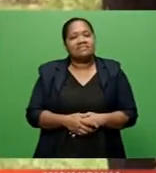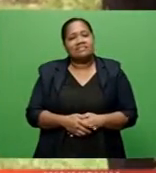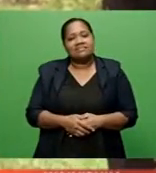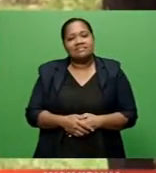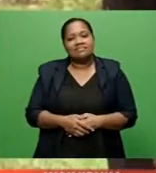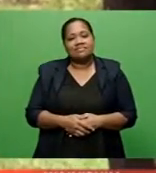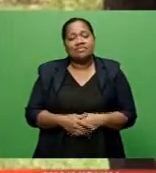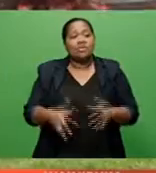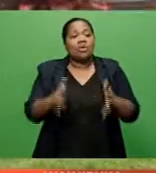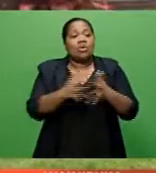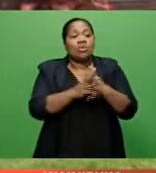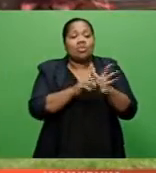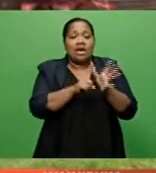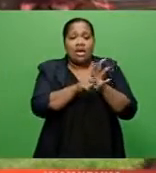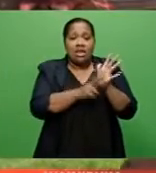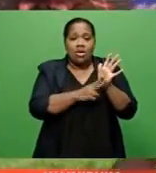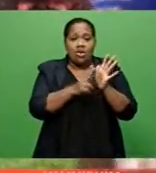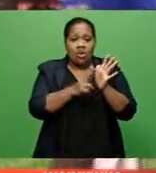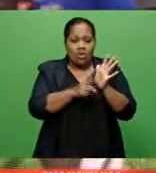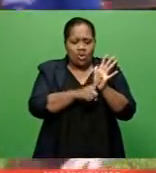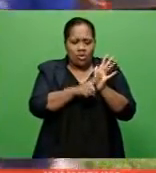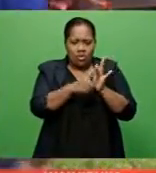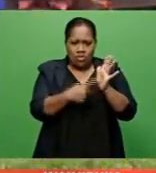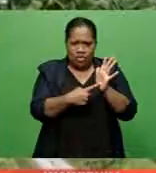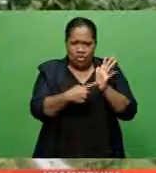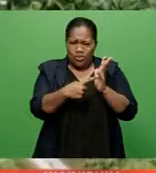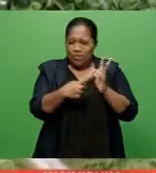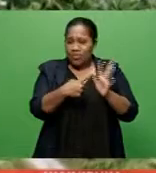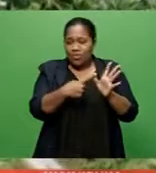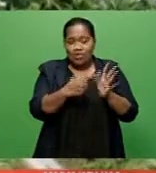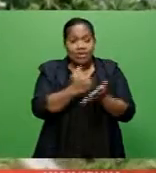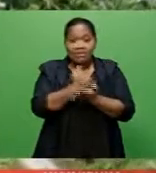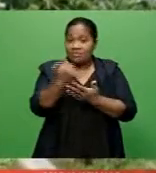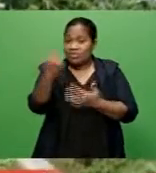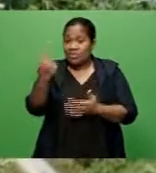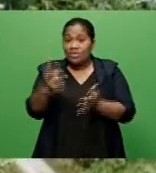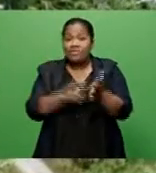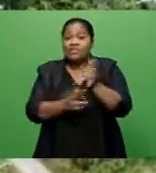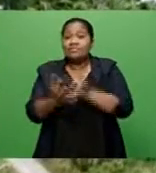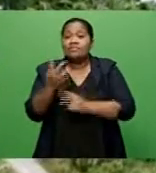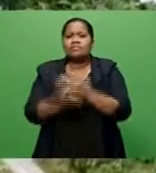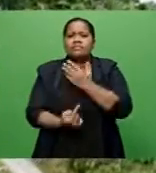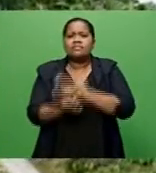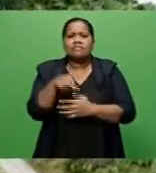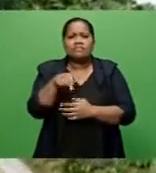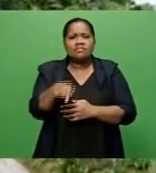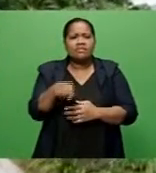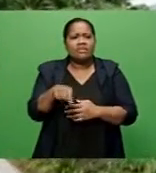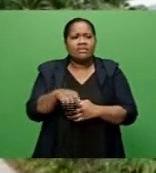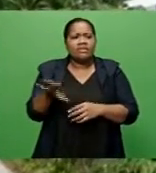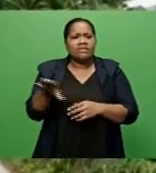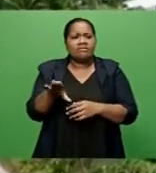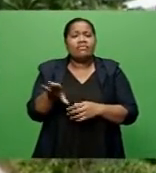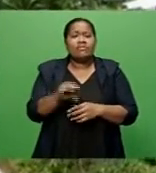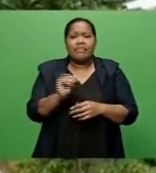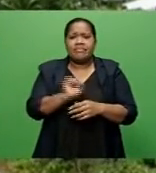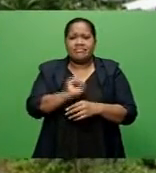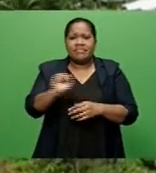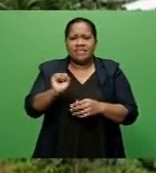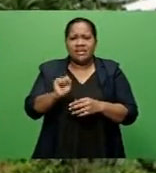Wailatua Nambandua villages share a deep sense of connections with this location which was inherited by their forefathers.